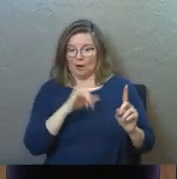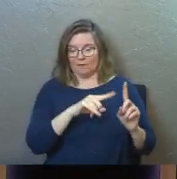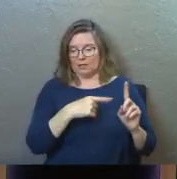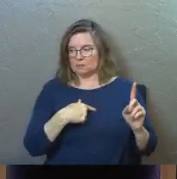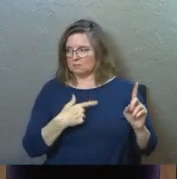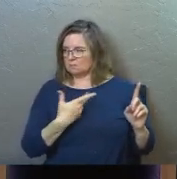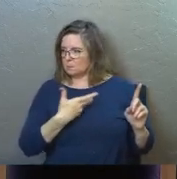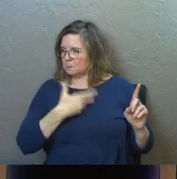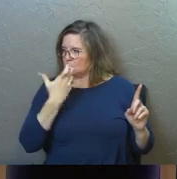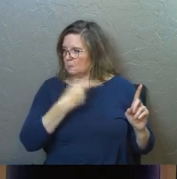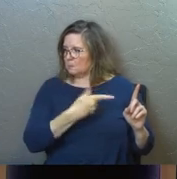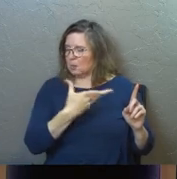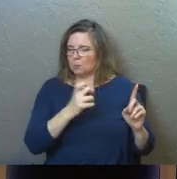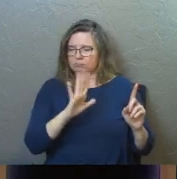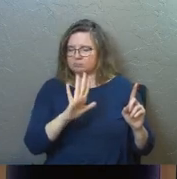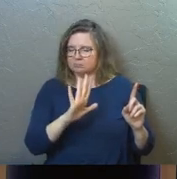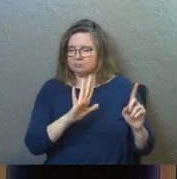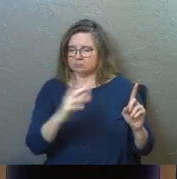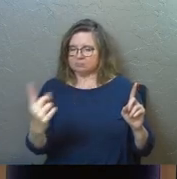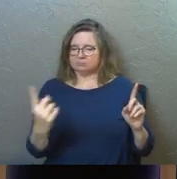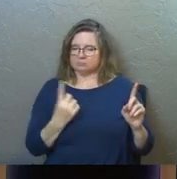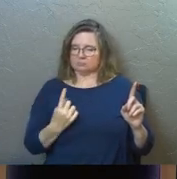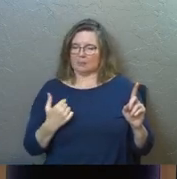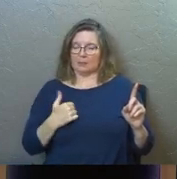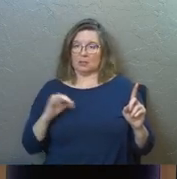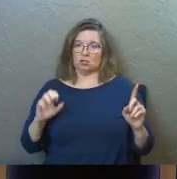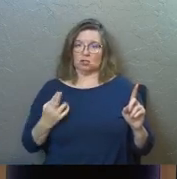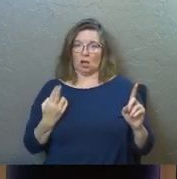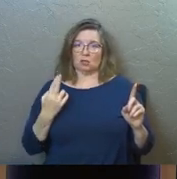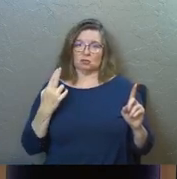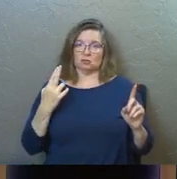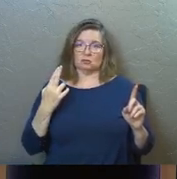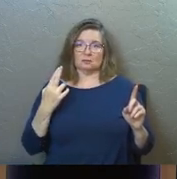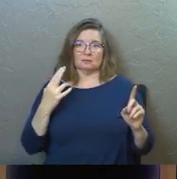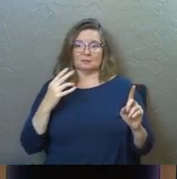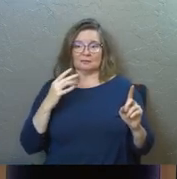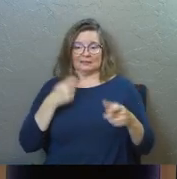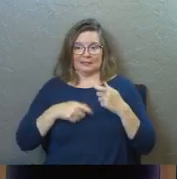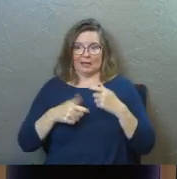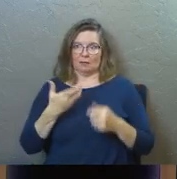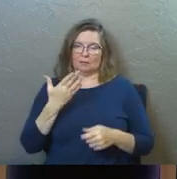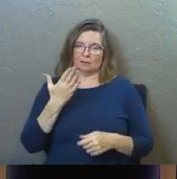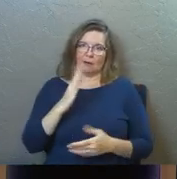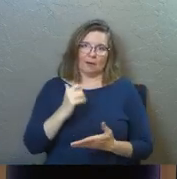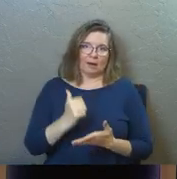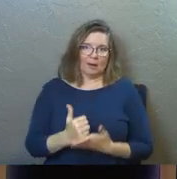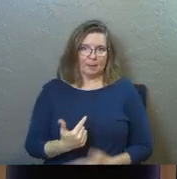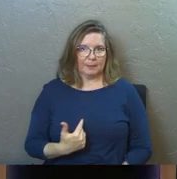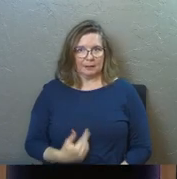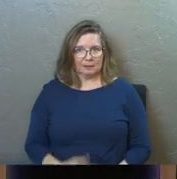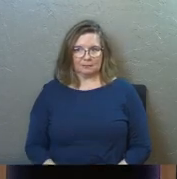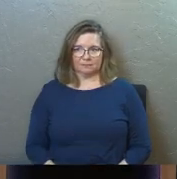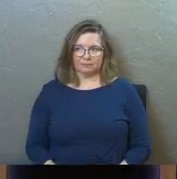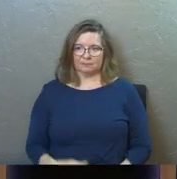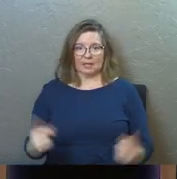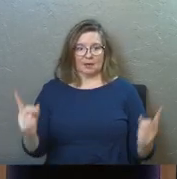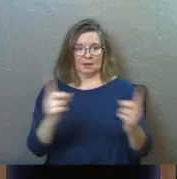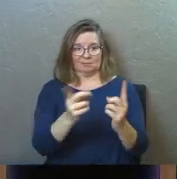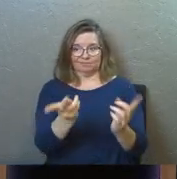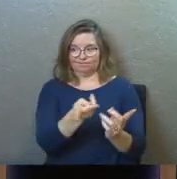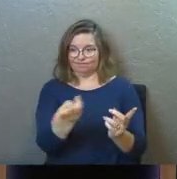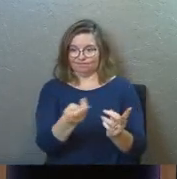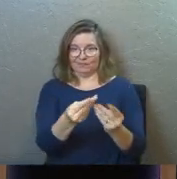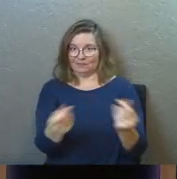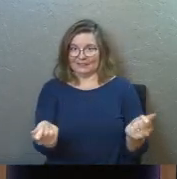Ravi, the boss, about it, he wants to talk to me, Josh Trueblood, instead, God help me, he wants me to